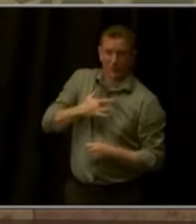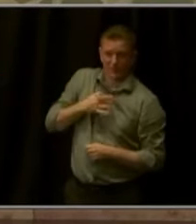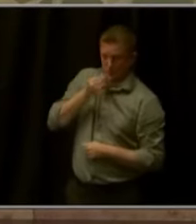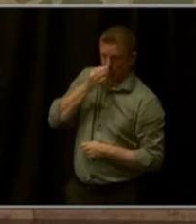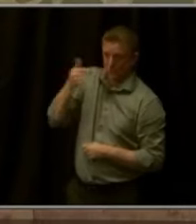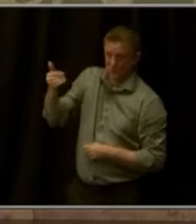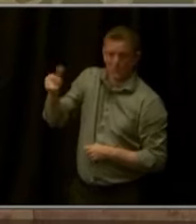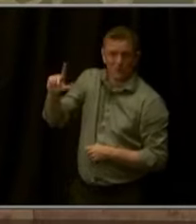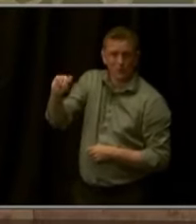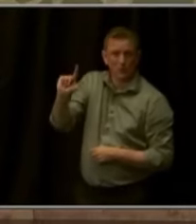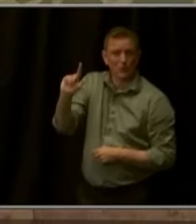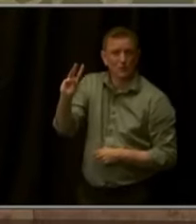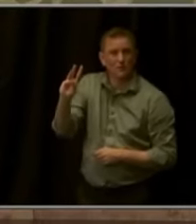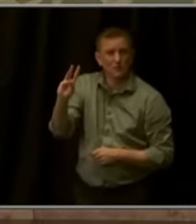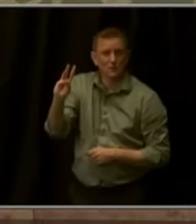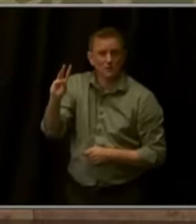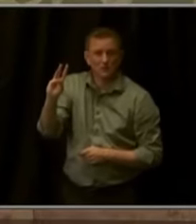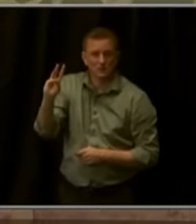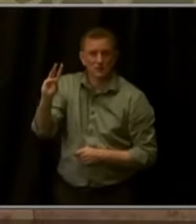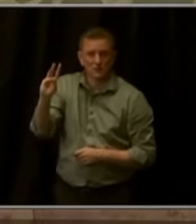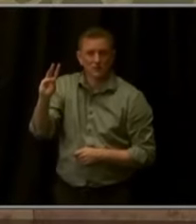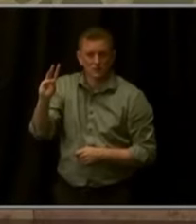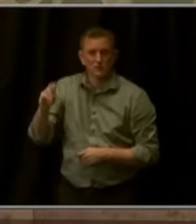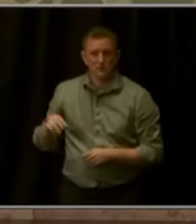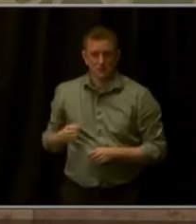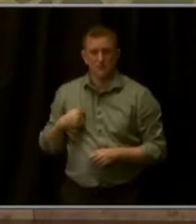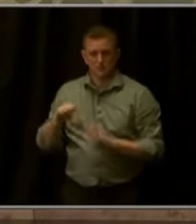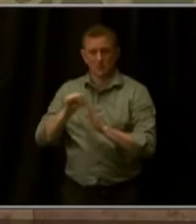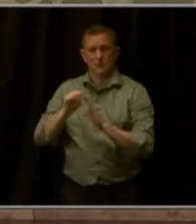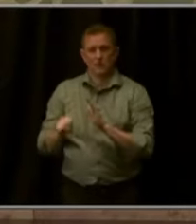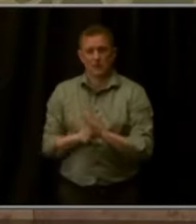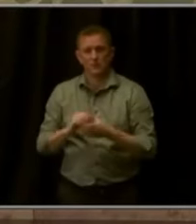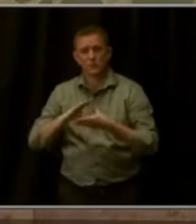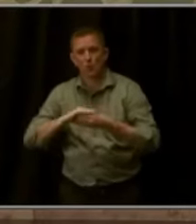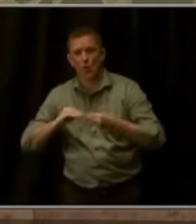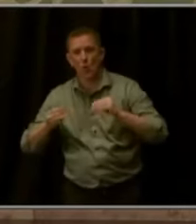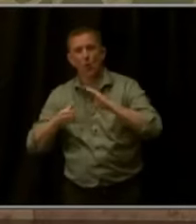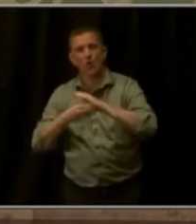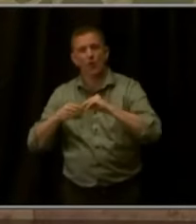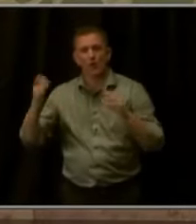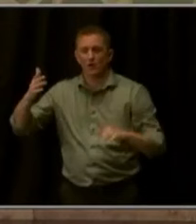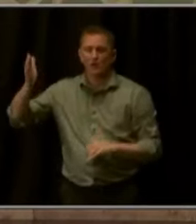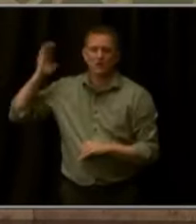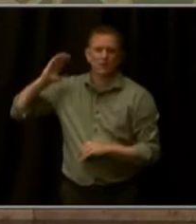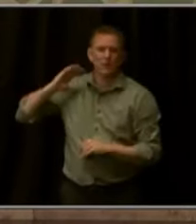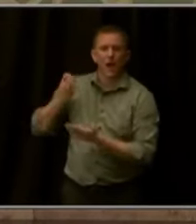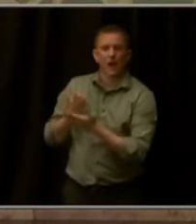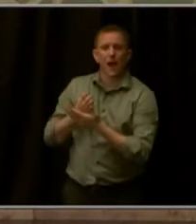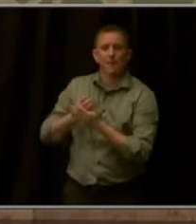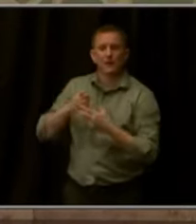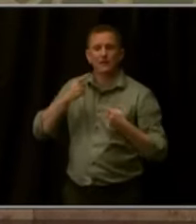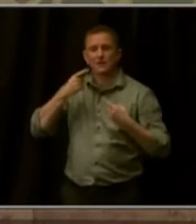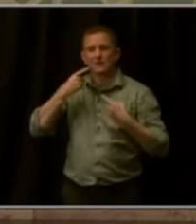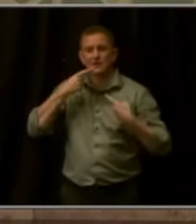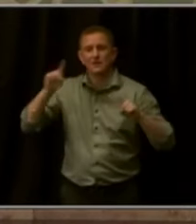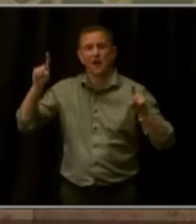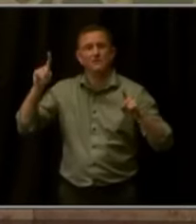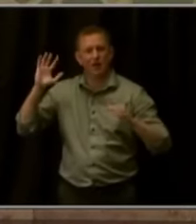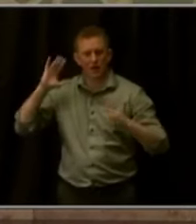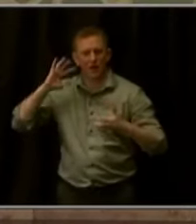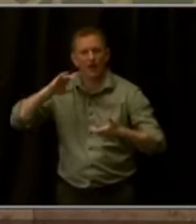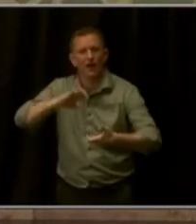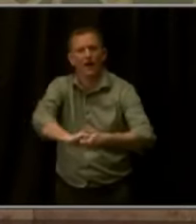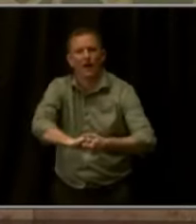The story of our state's founding and our early economic success is intertwined with the historic railroad expansion of the 1880s,